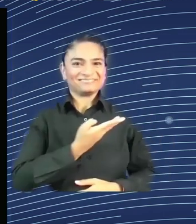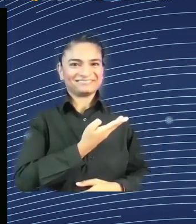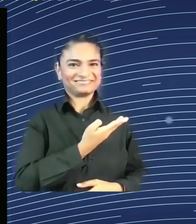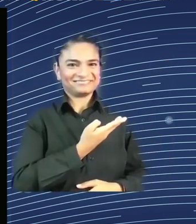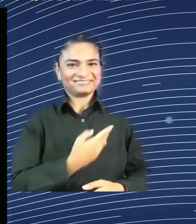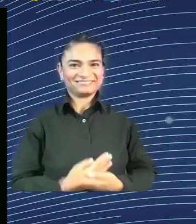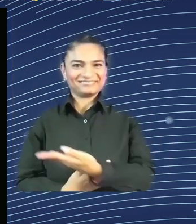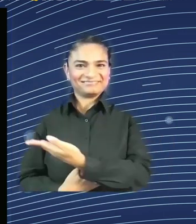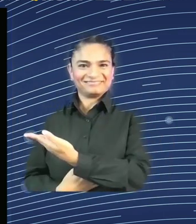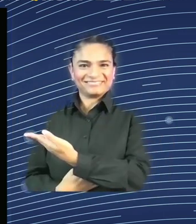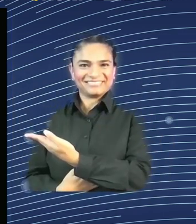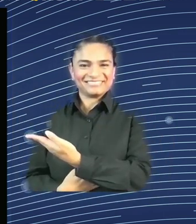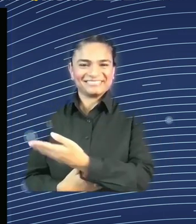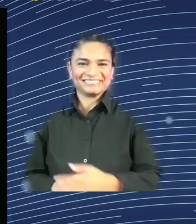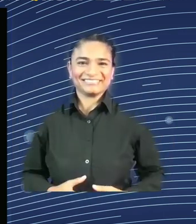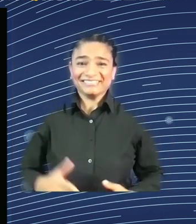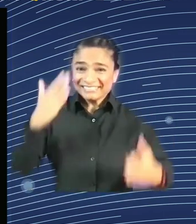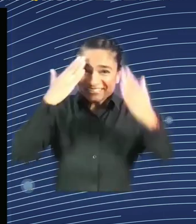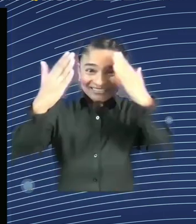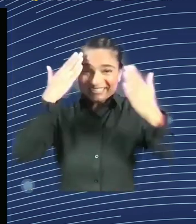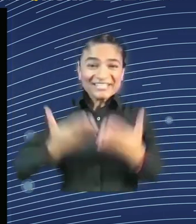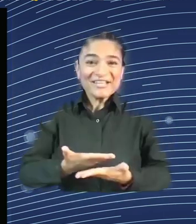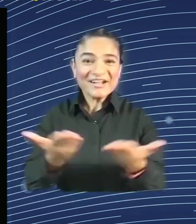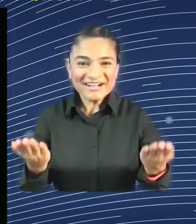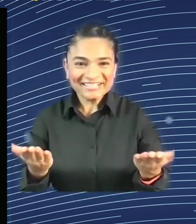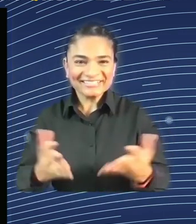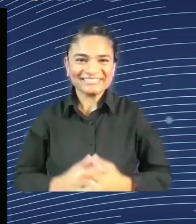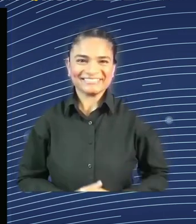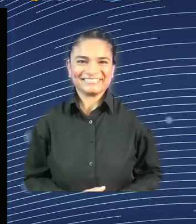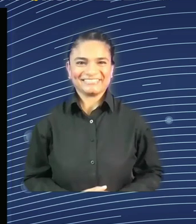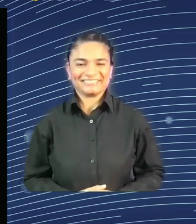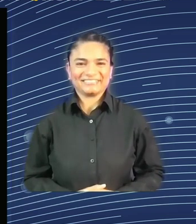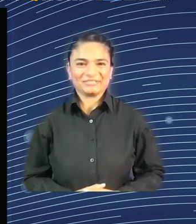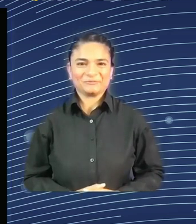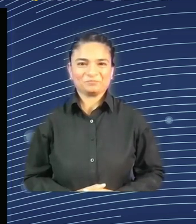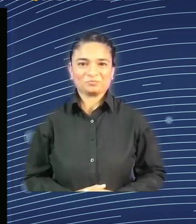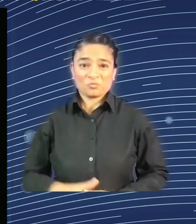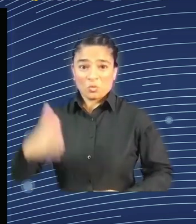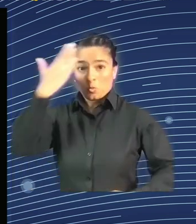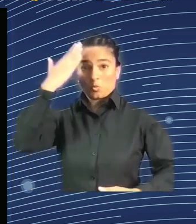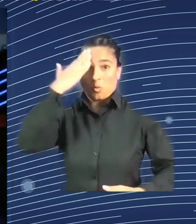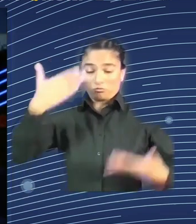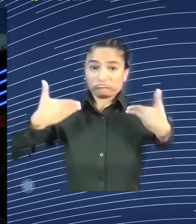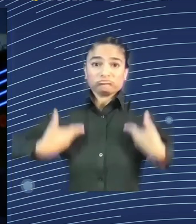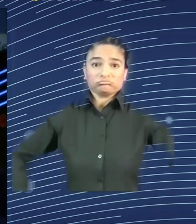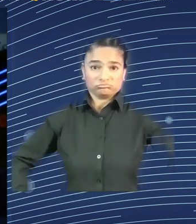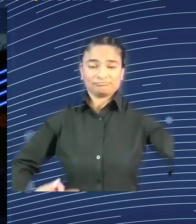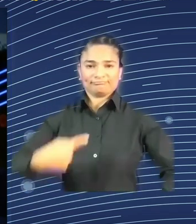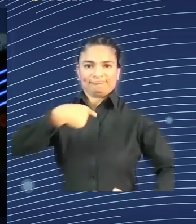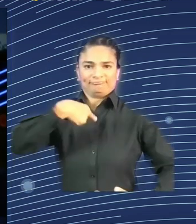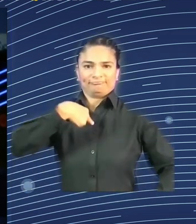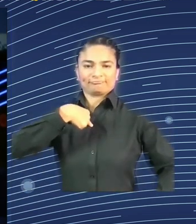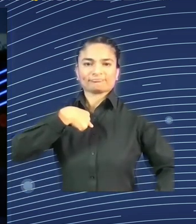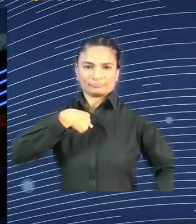As you know by now, I am Pepper. I was born on June 5, 2014 in Tokyo. In